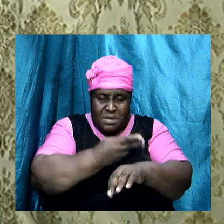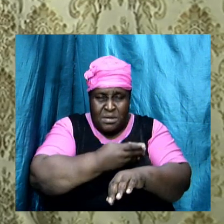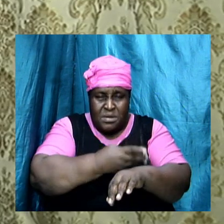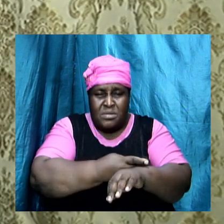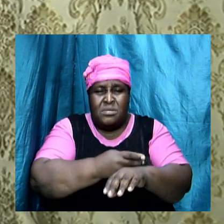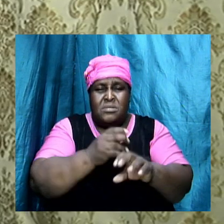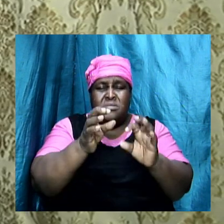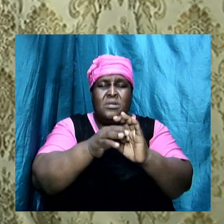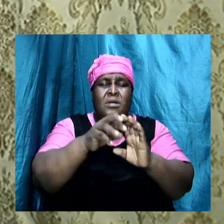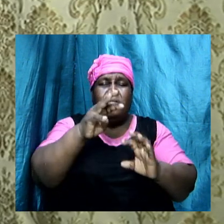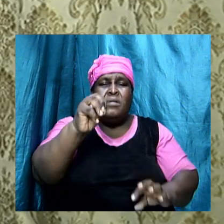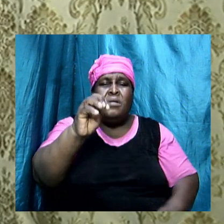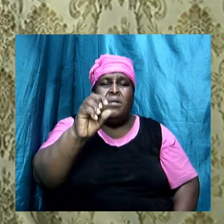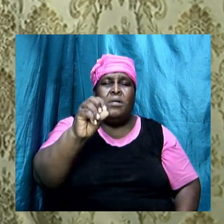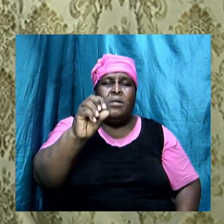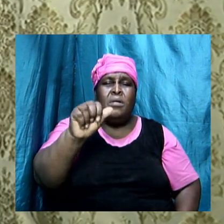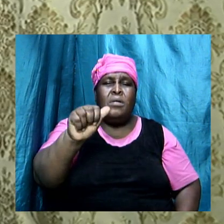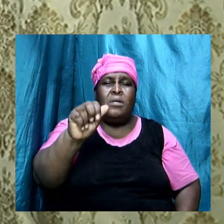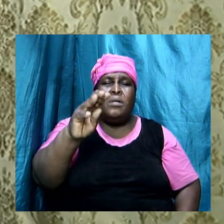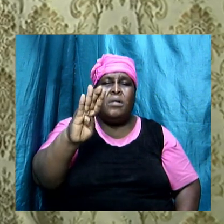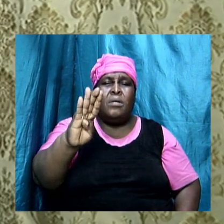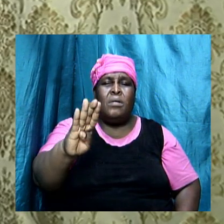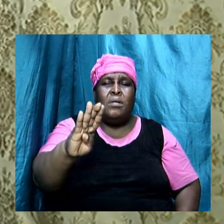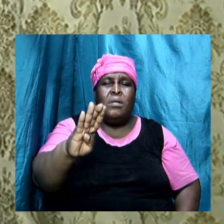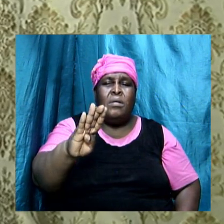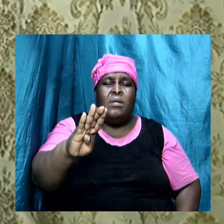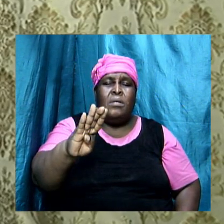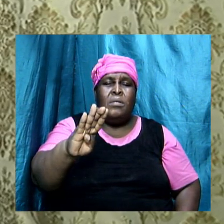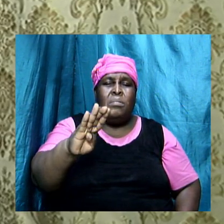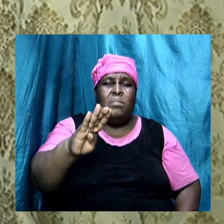Moab. Balaam advised